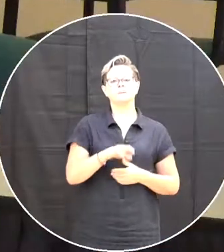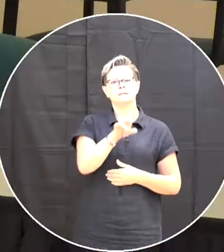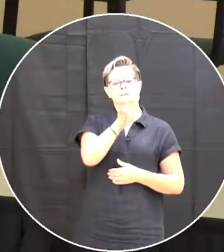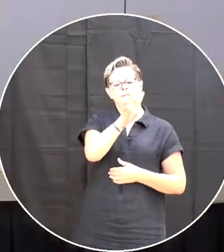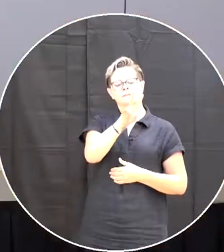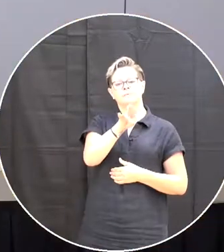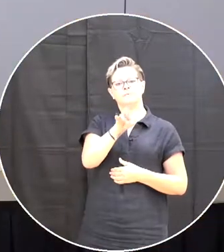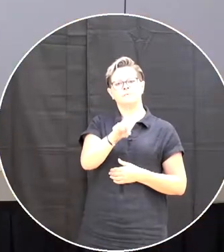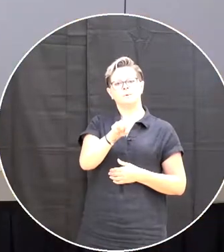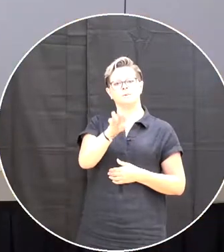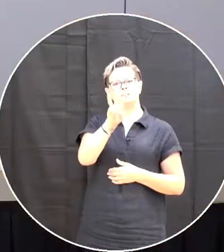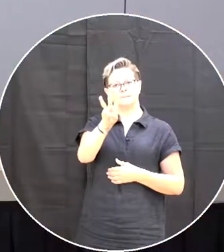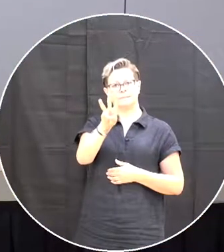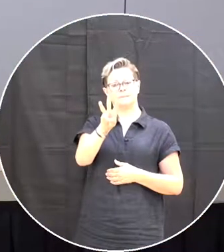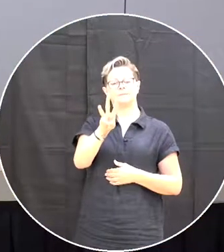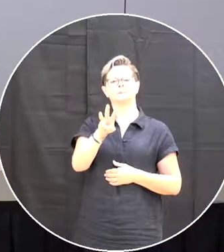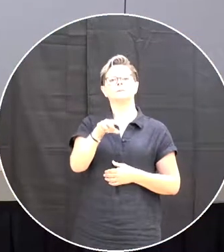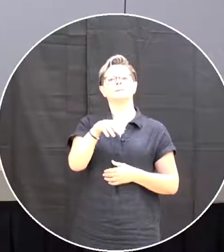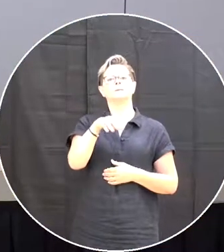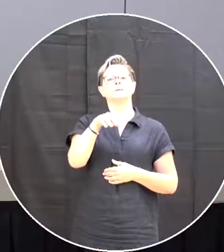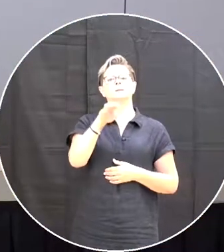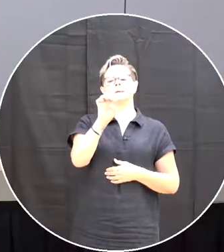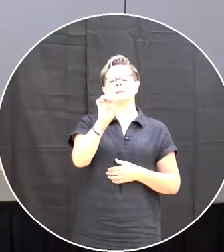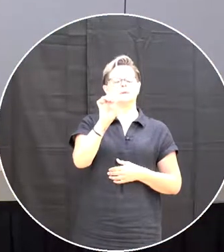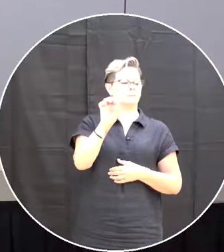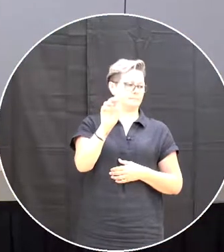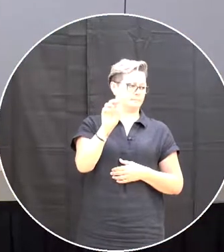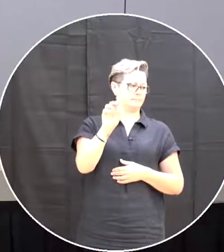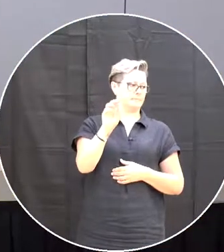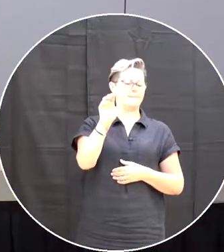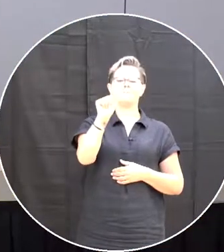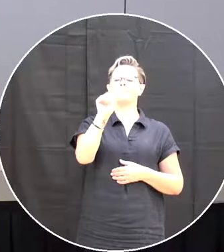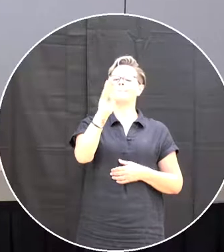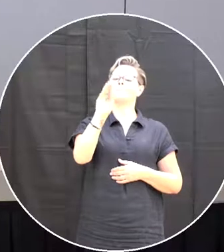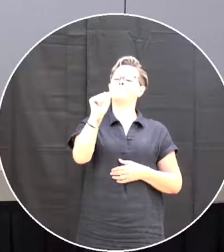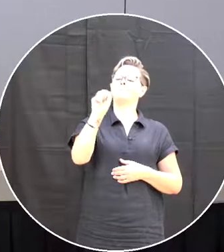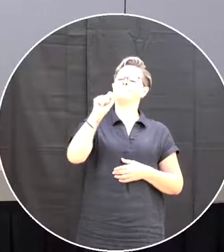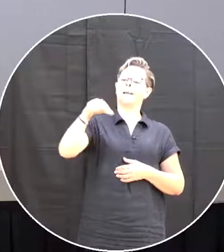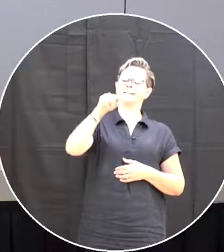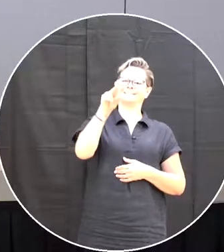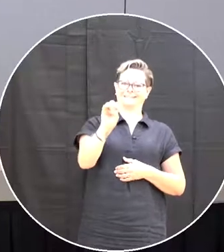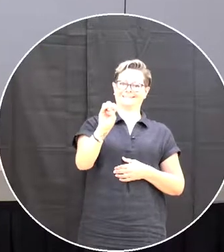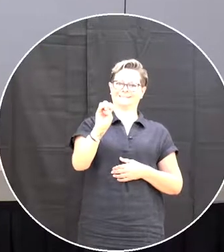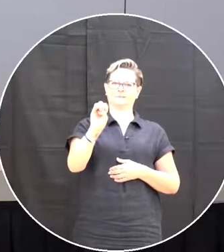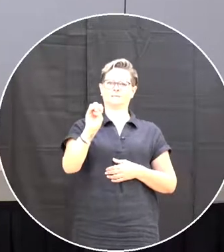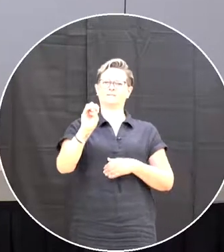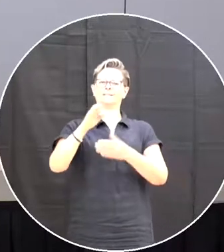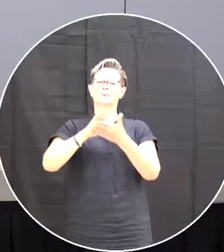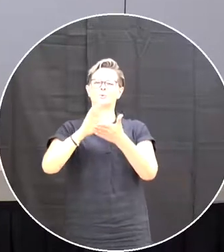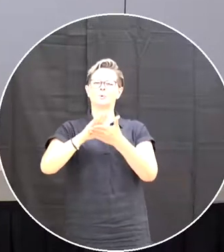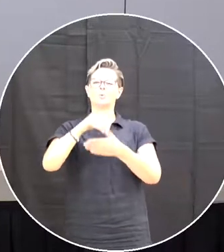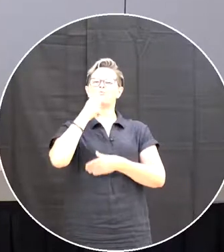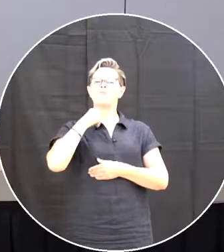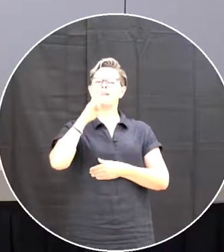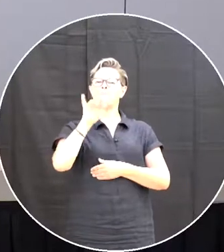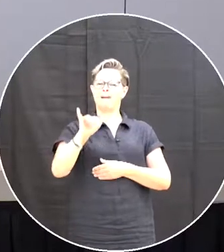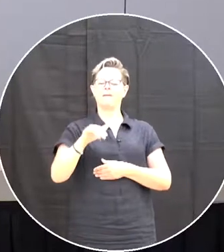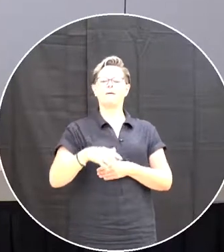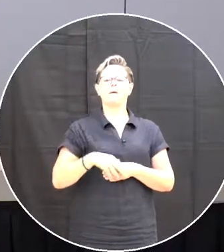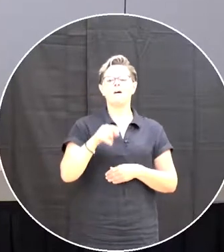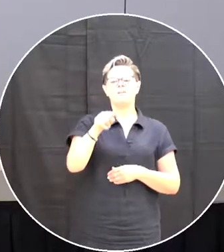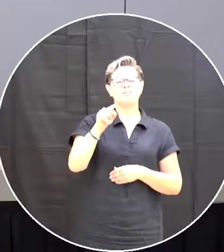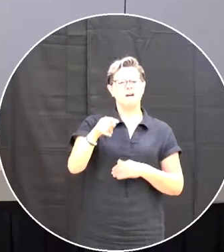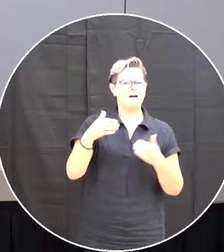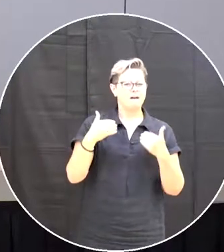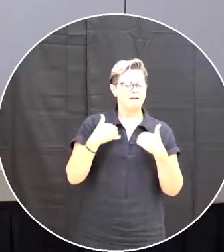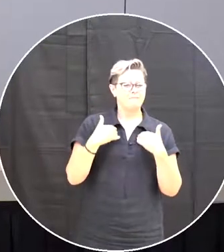refers to basque memorial all school and rather all grade which is in red bay this particular school did have a projected enrollment